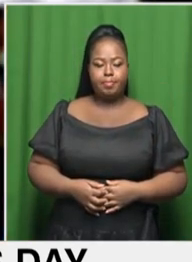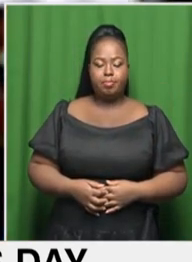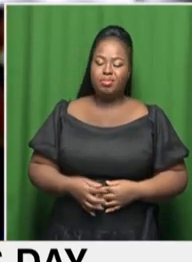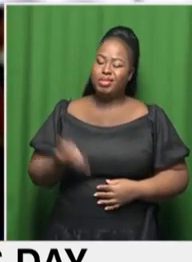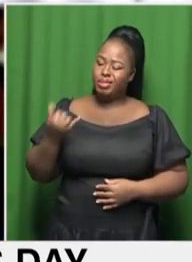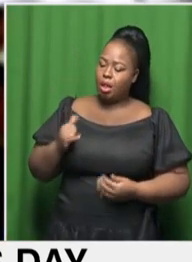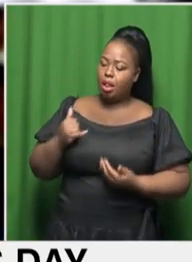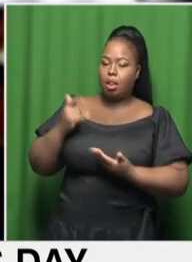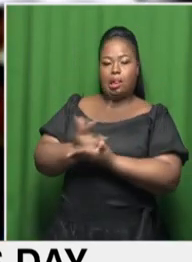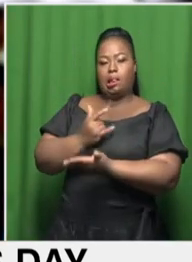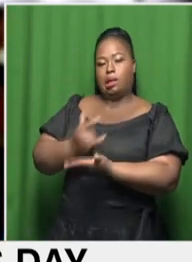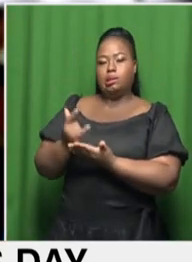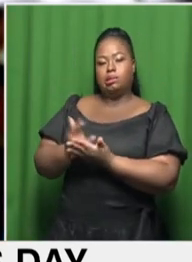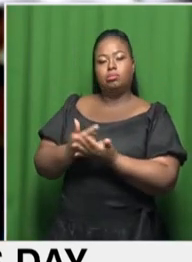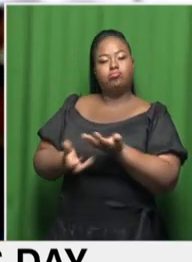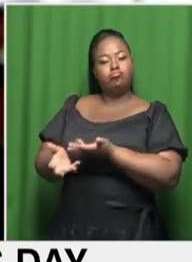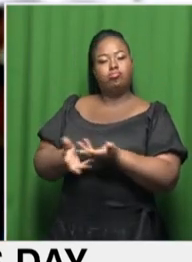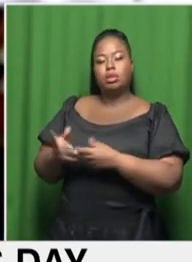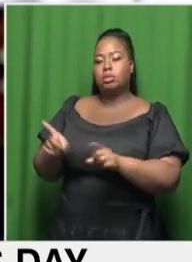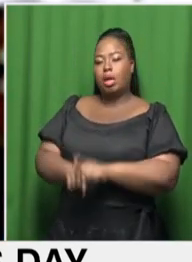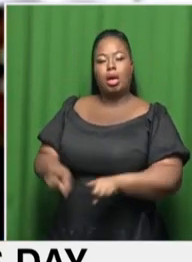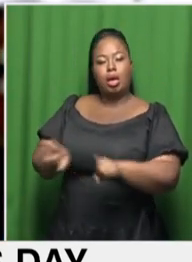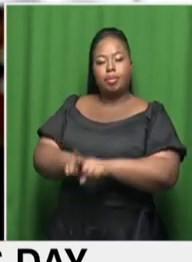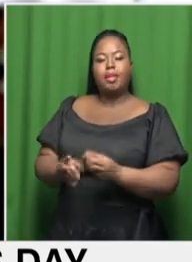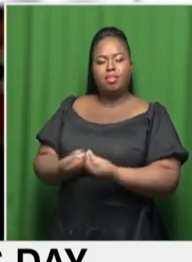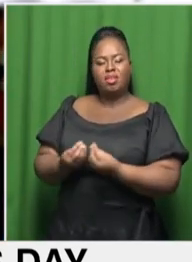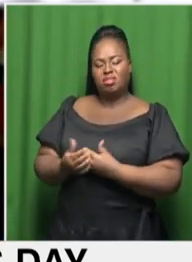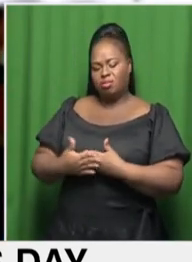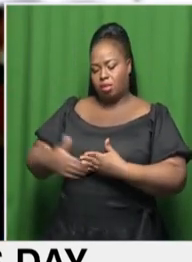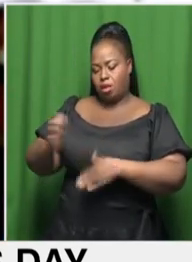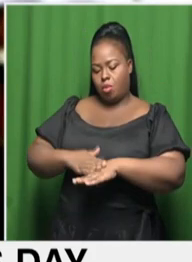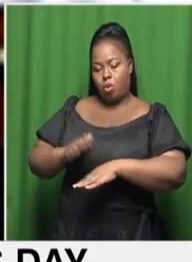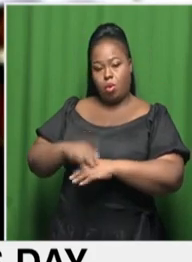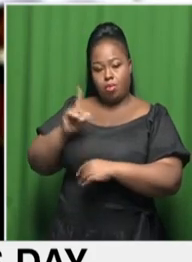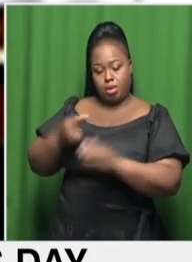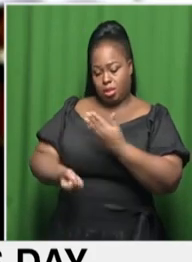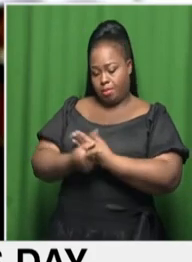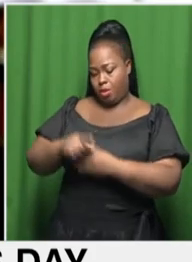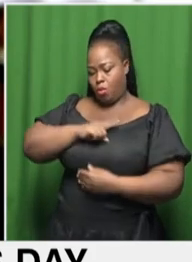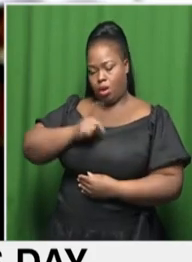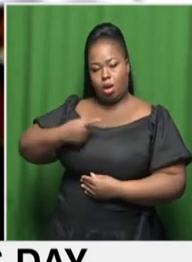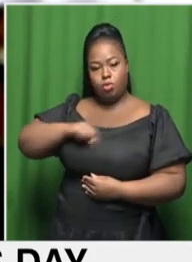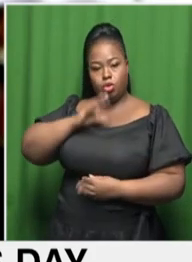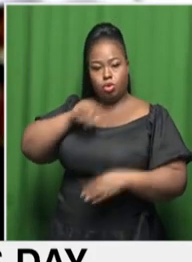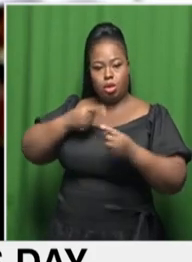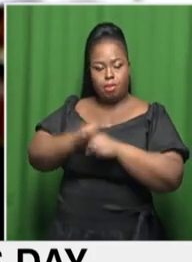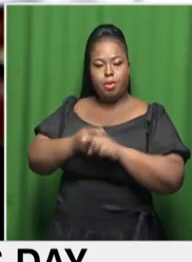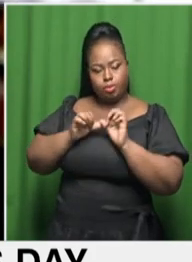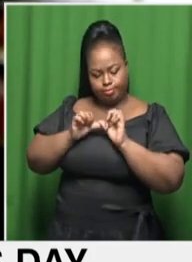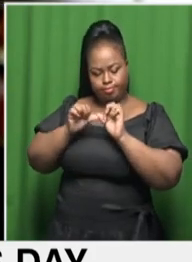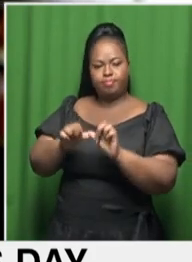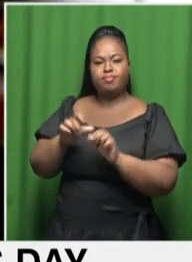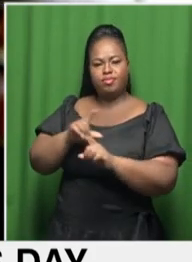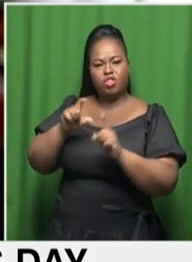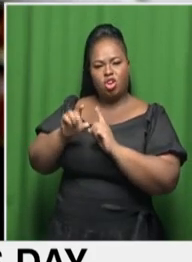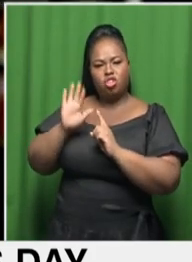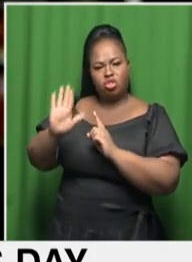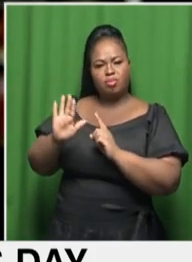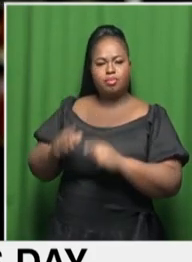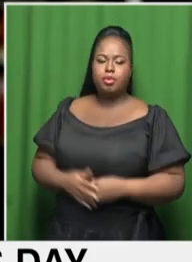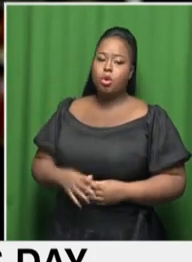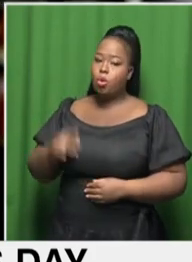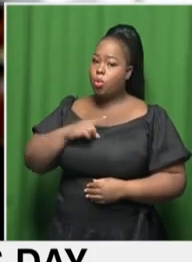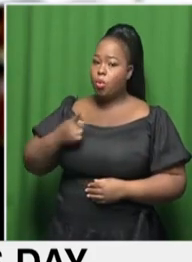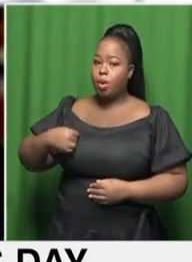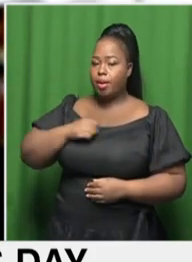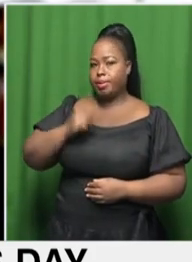about certain things that still need to be done. That's why we are talking about the sustenance of this culture because we